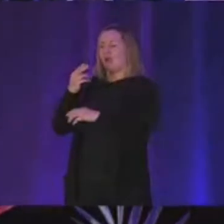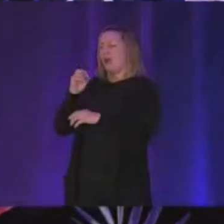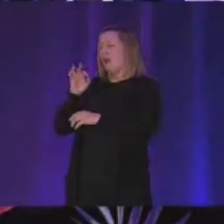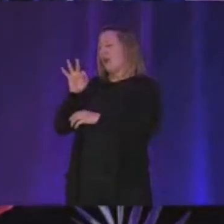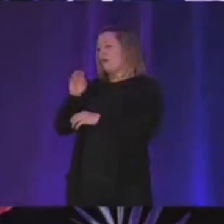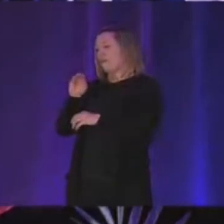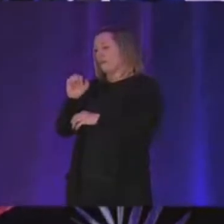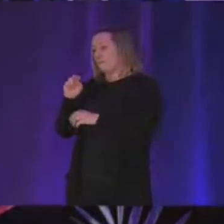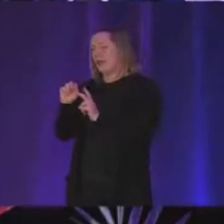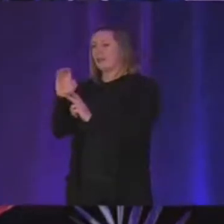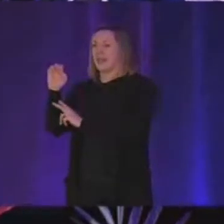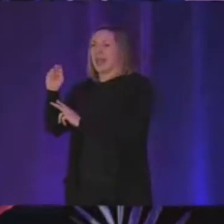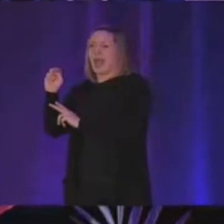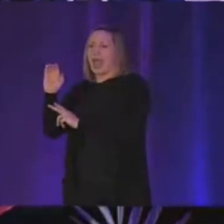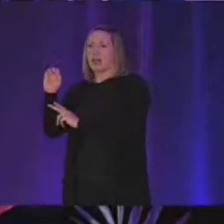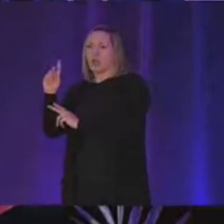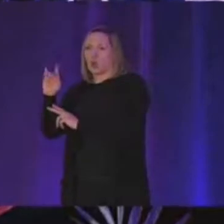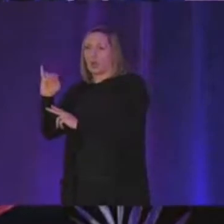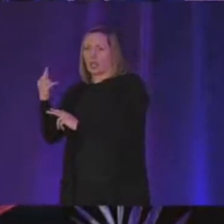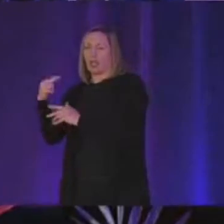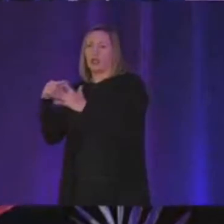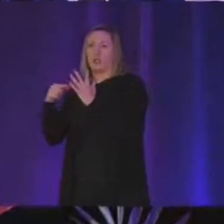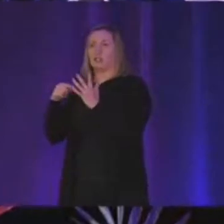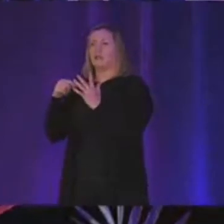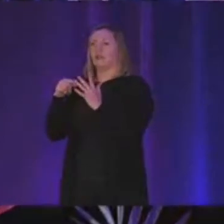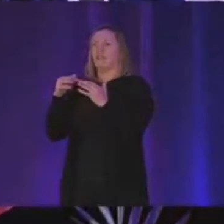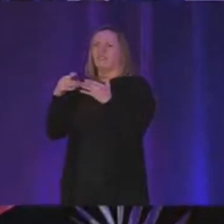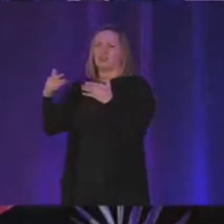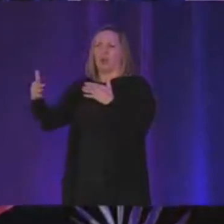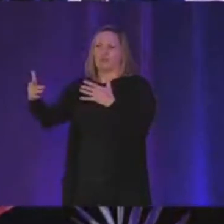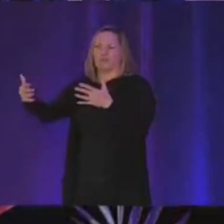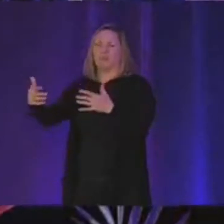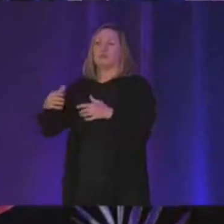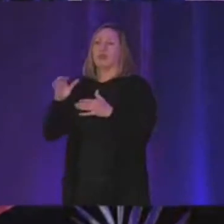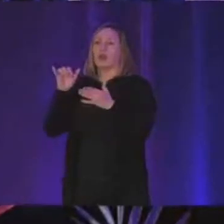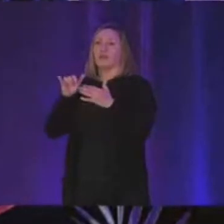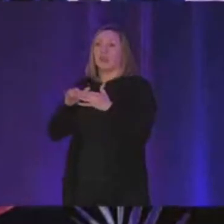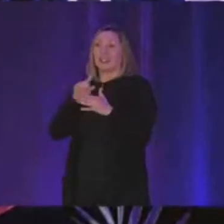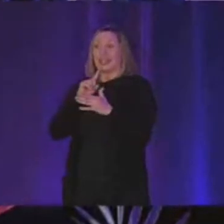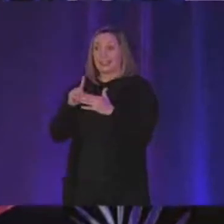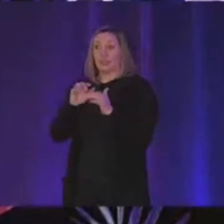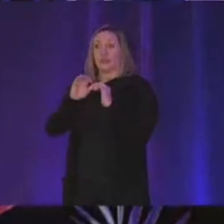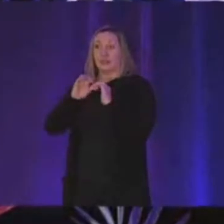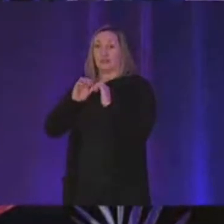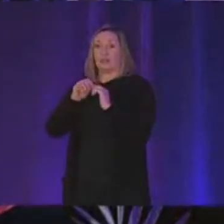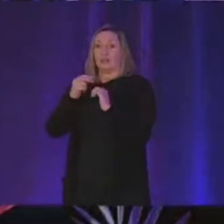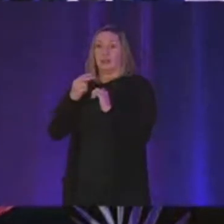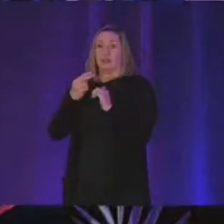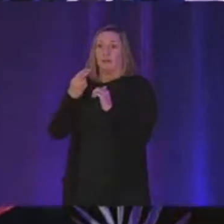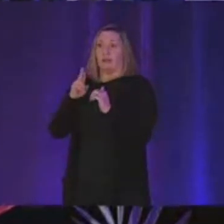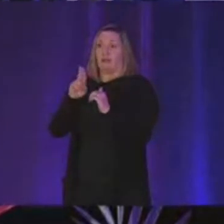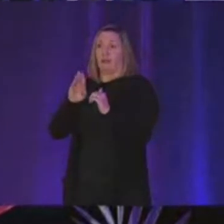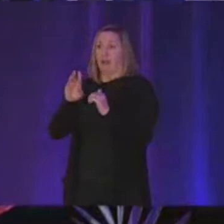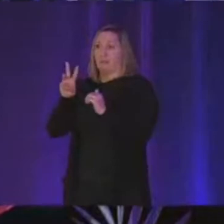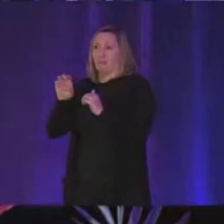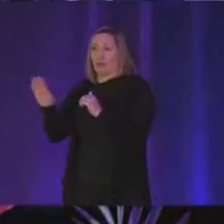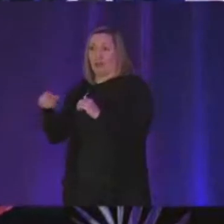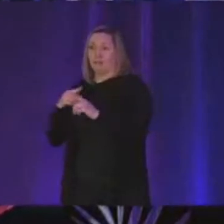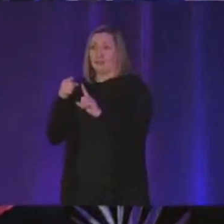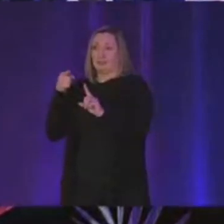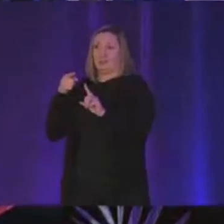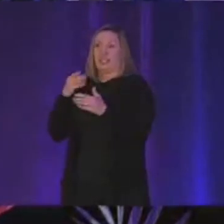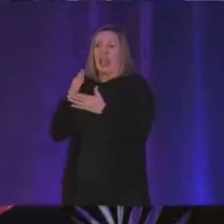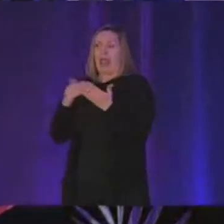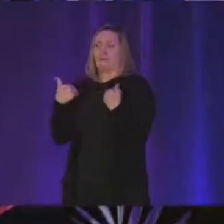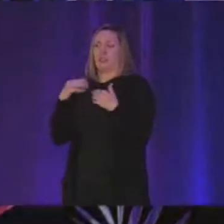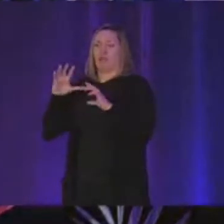like uh uh fast four year transform and everything like there's literally like hardware uh dedicated for this